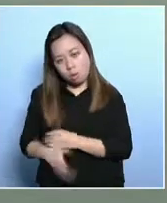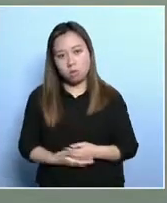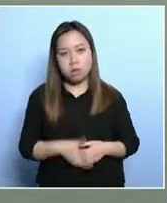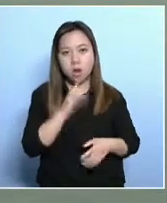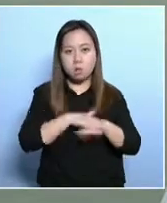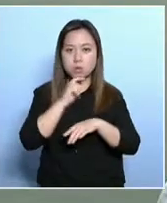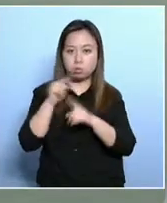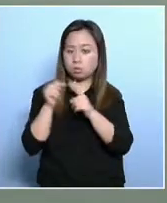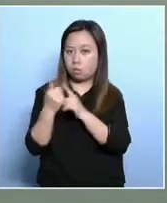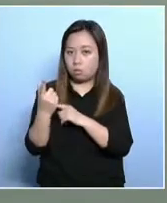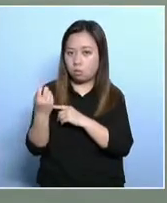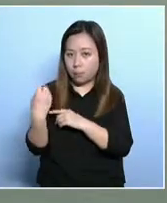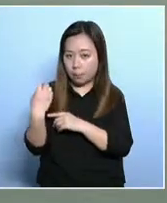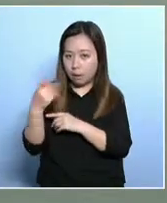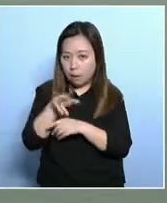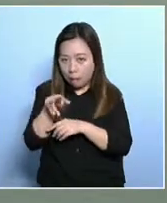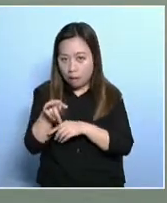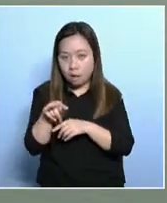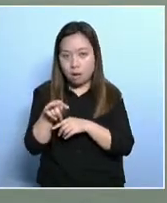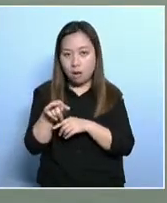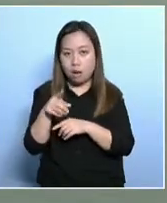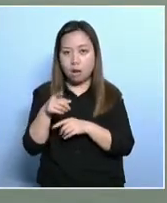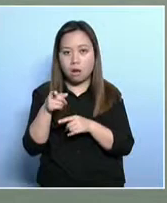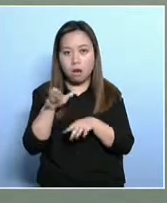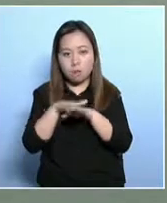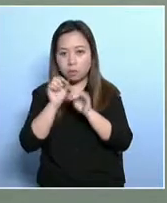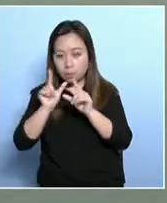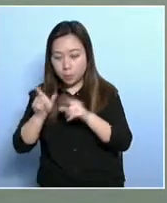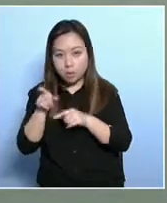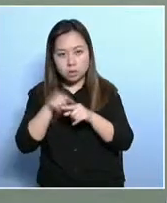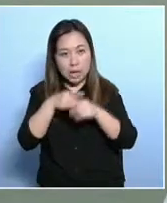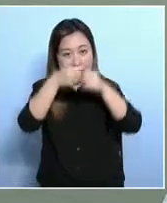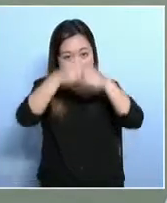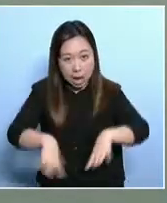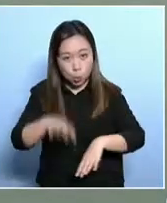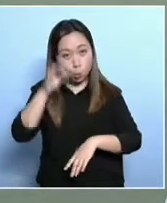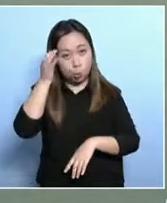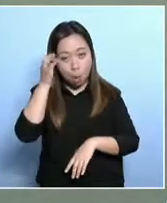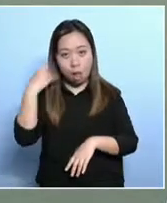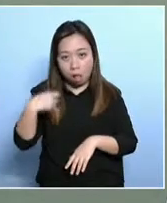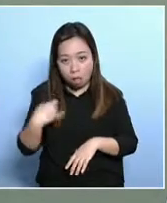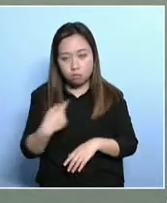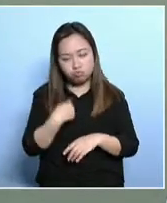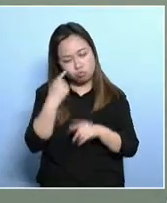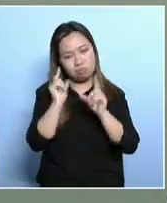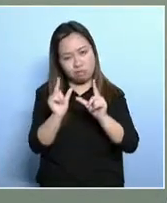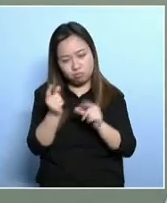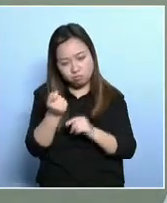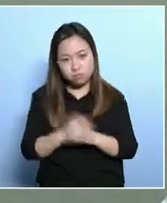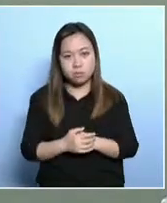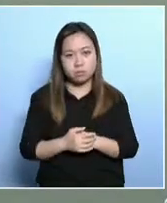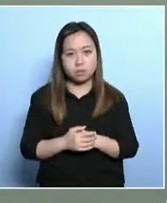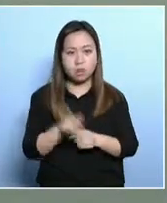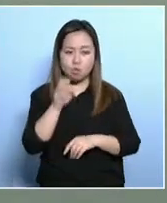just now, a speaker said that under the current poverty line, one cannot eradicate poverty.